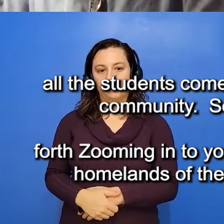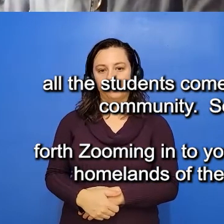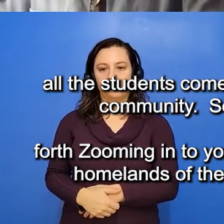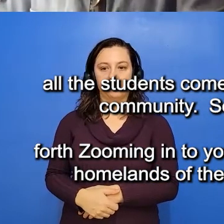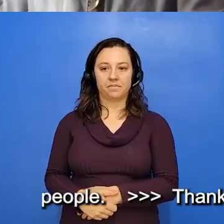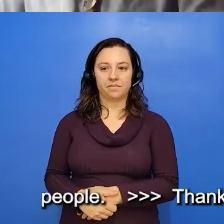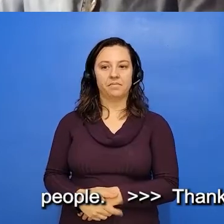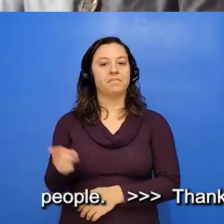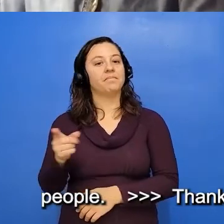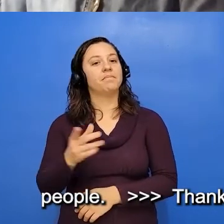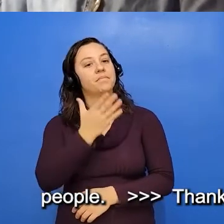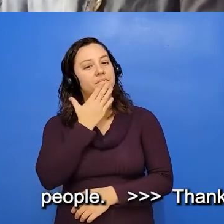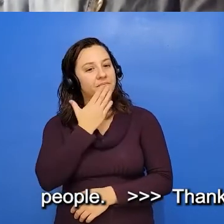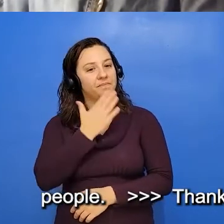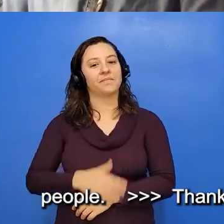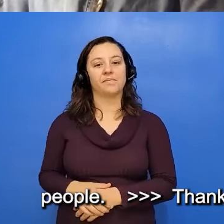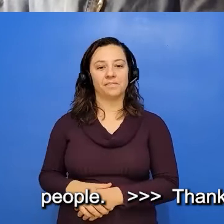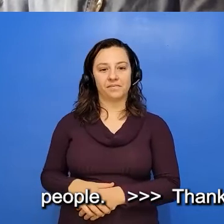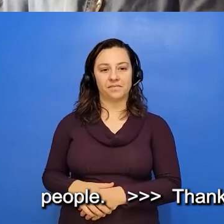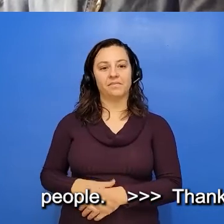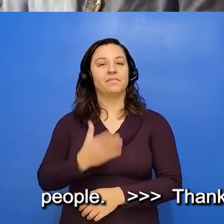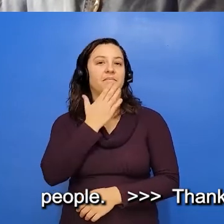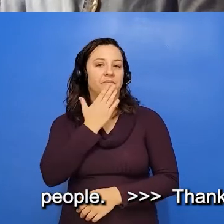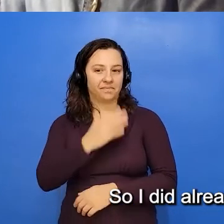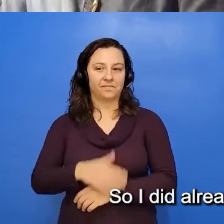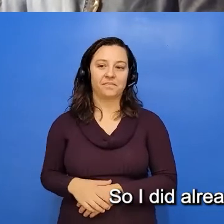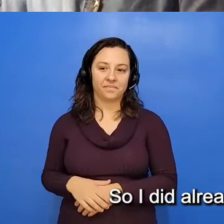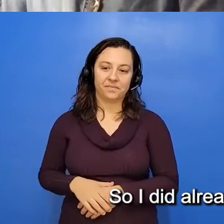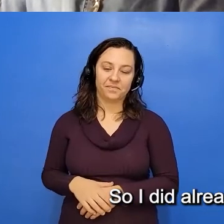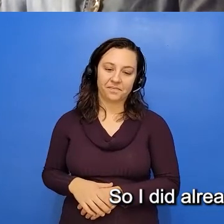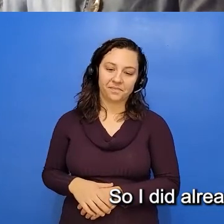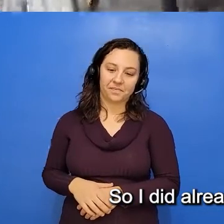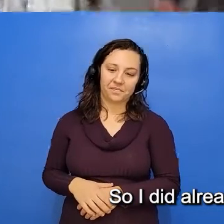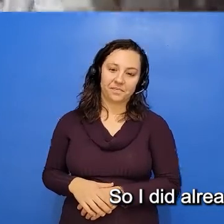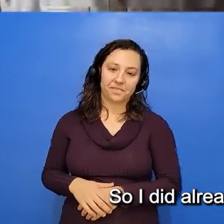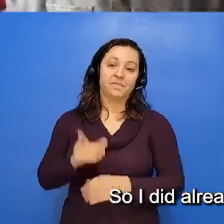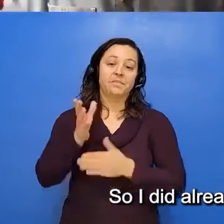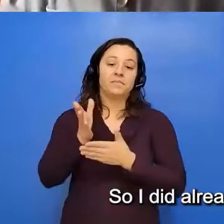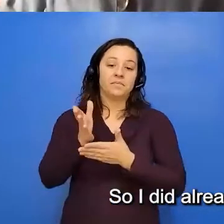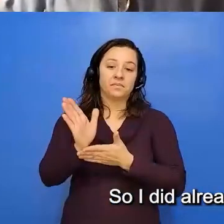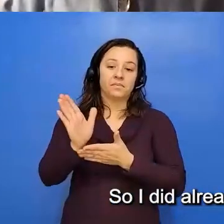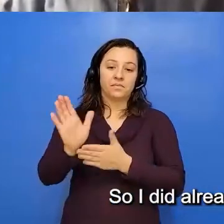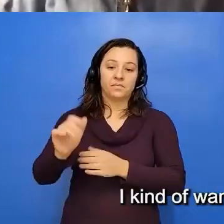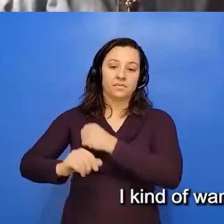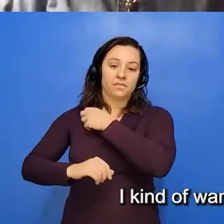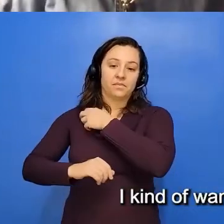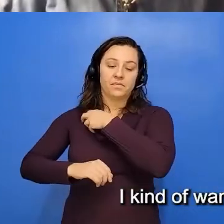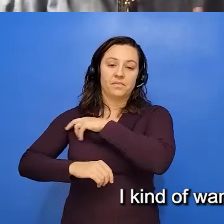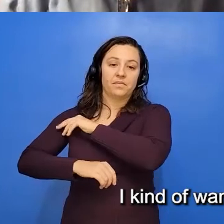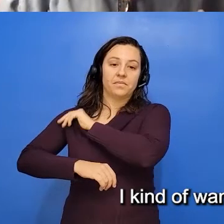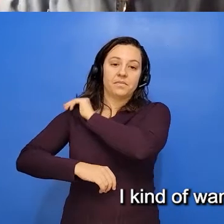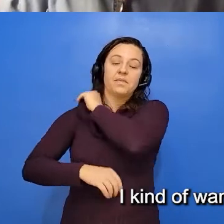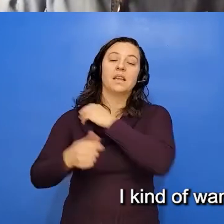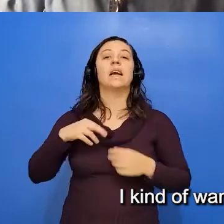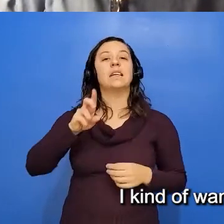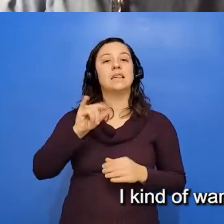Wow, thank you very much. Really appreciate that. Okay, so I did already introduce Nicole, but